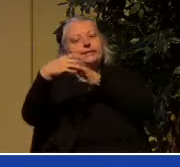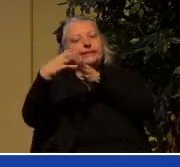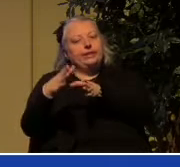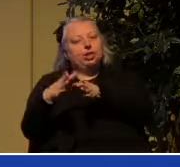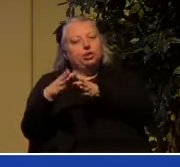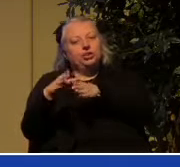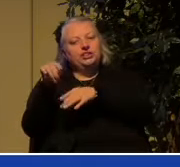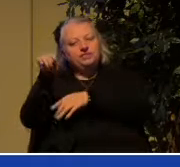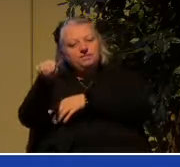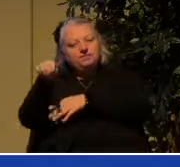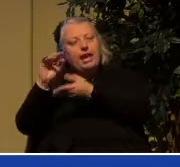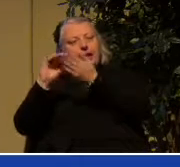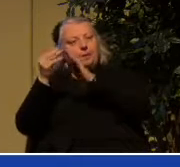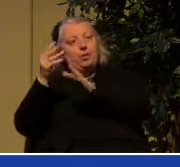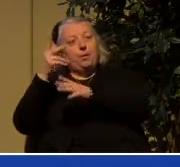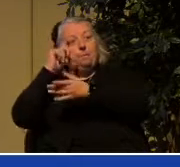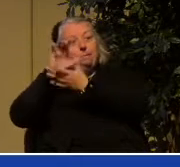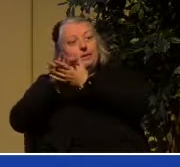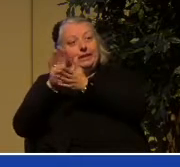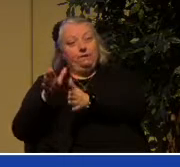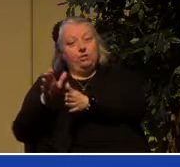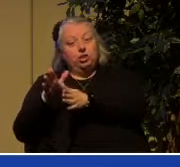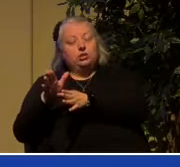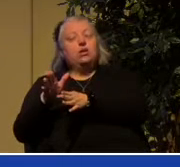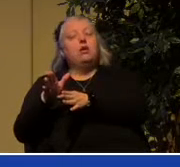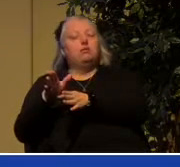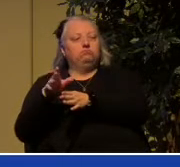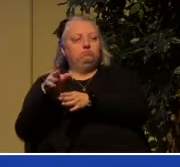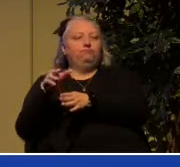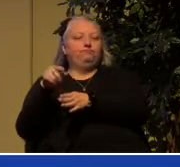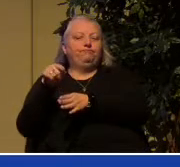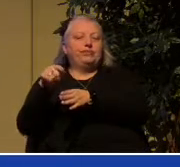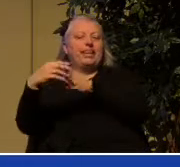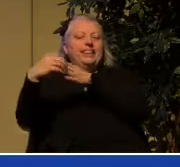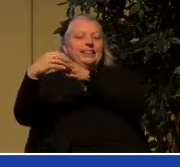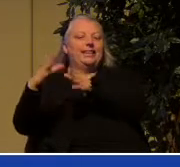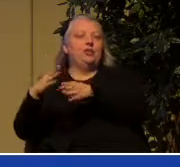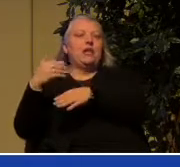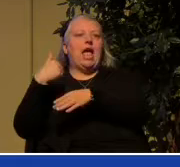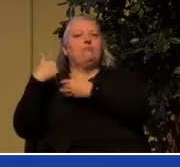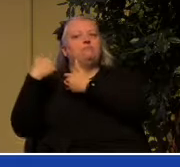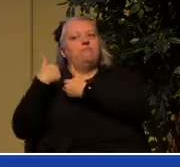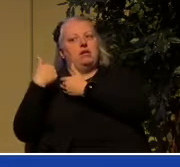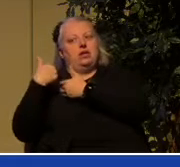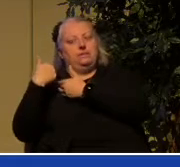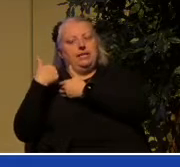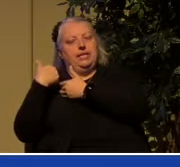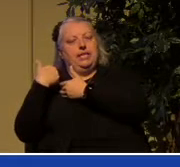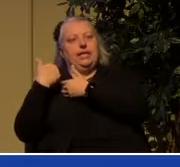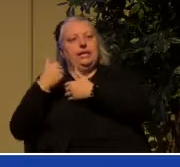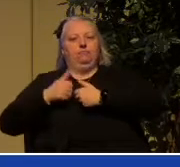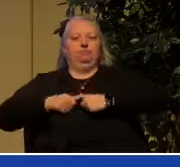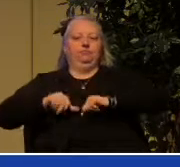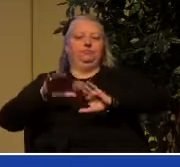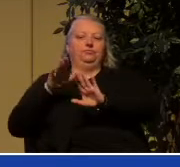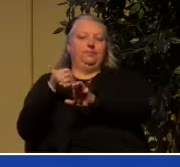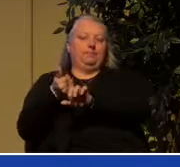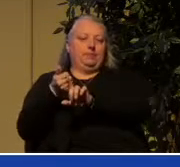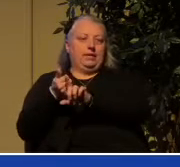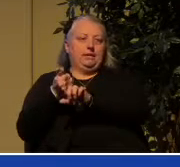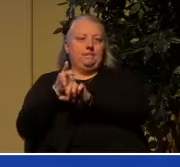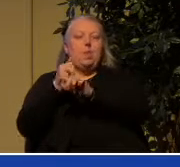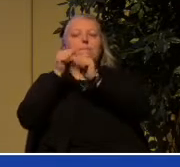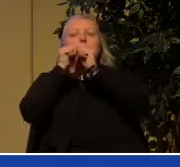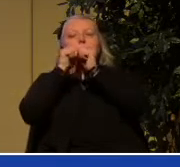communities of believers have a responsibility to give of themselves to be able to